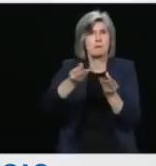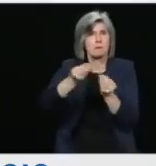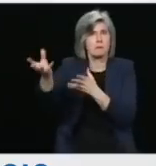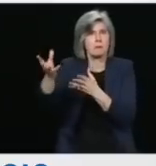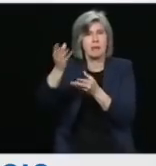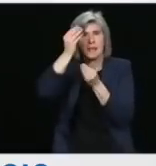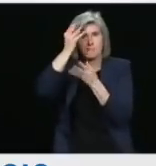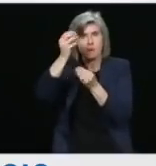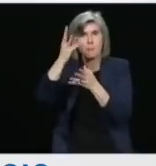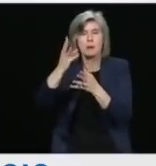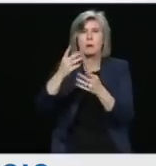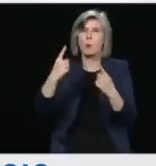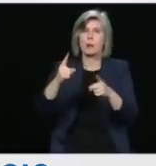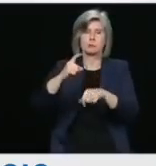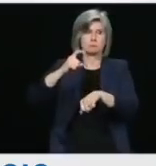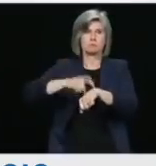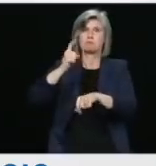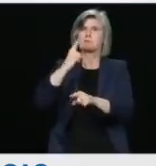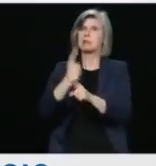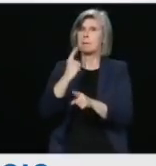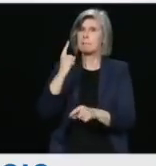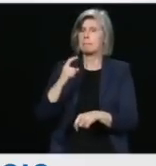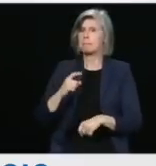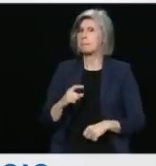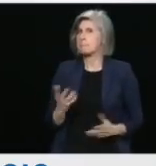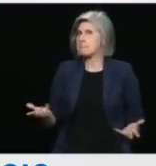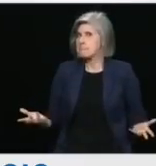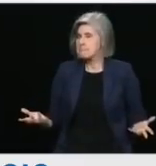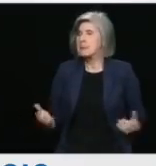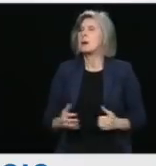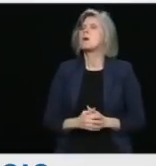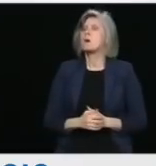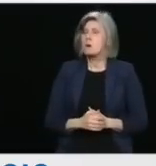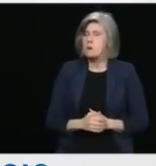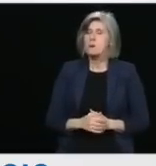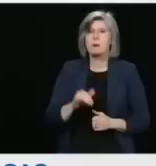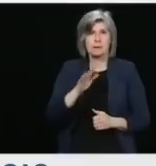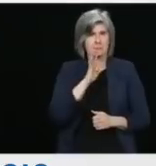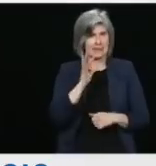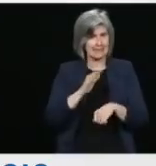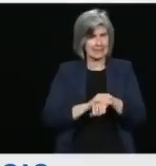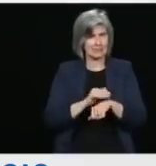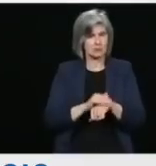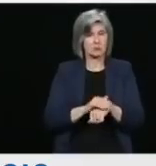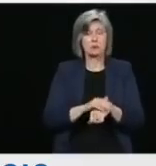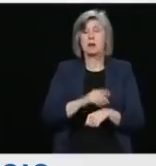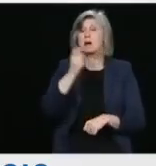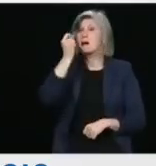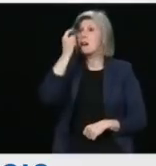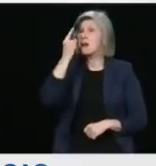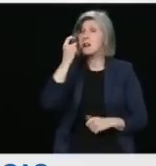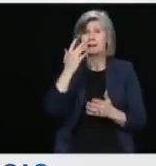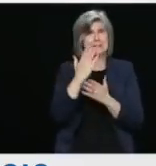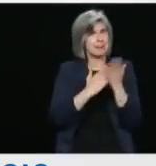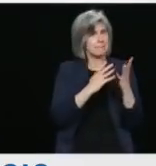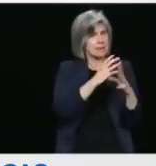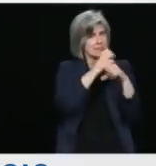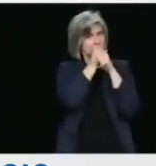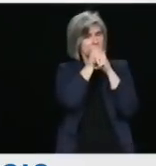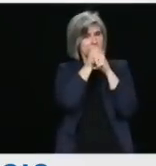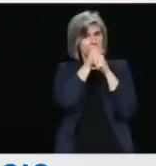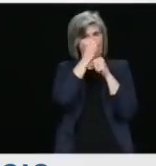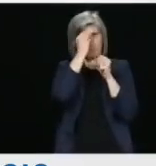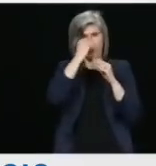While it is understandable that when dealing with top secret information that is only shared on a need-to-know basis,